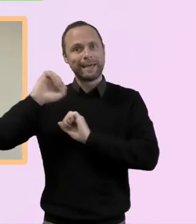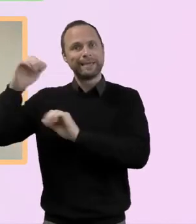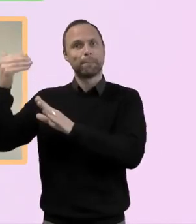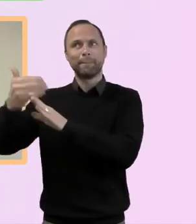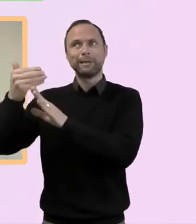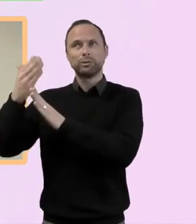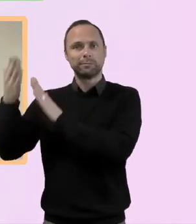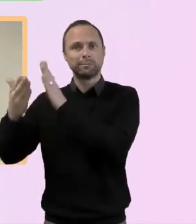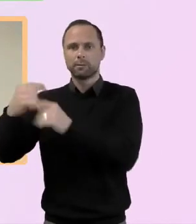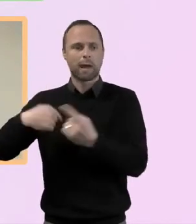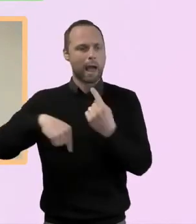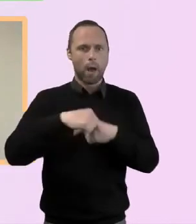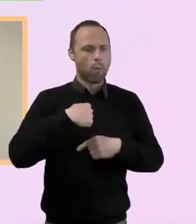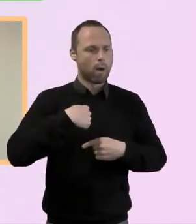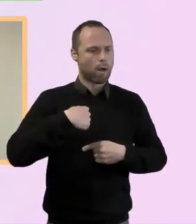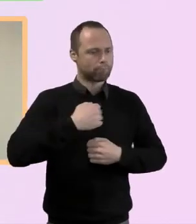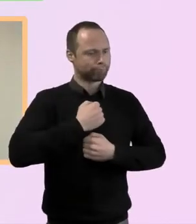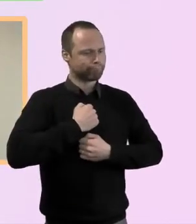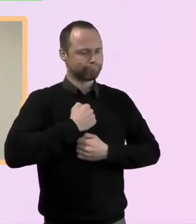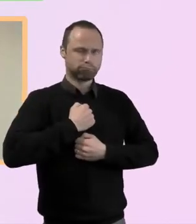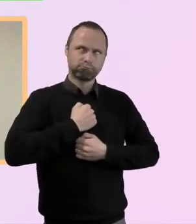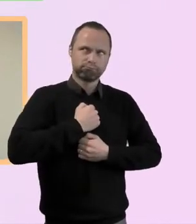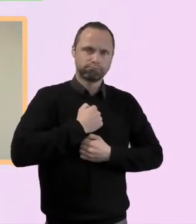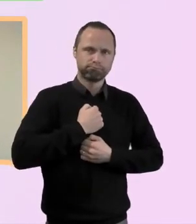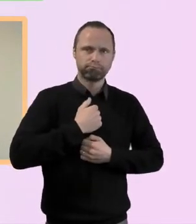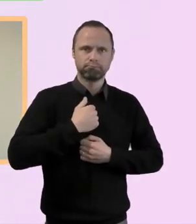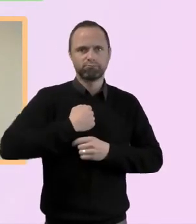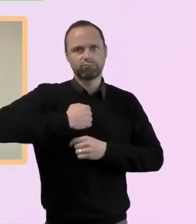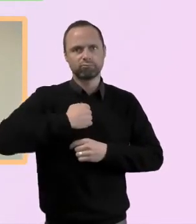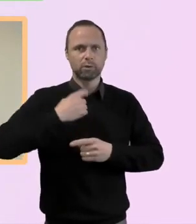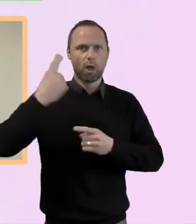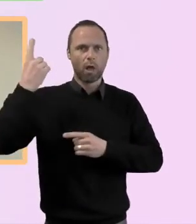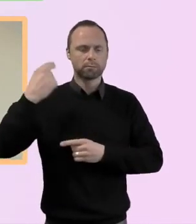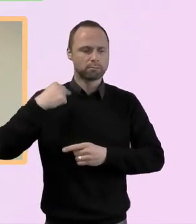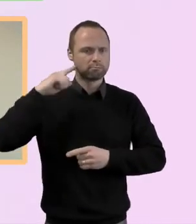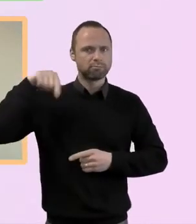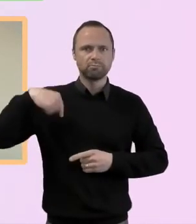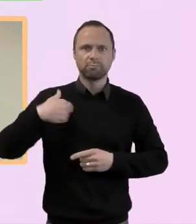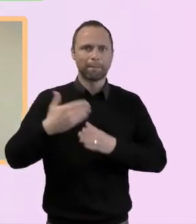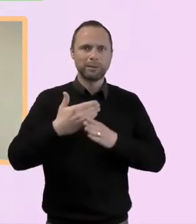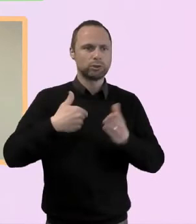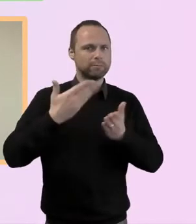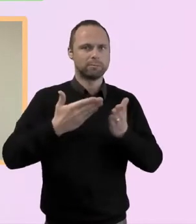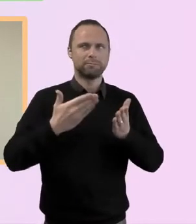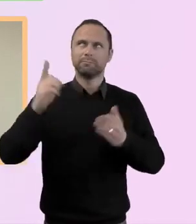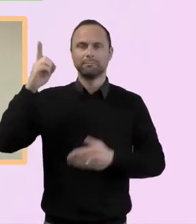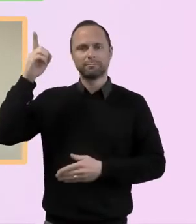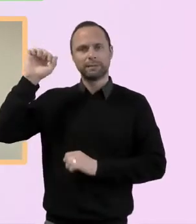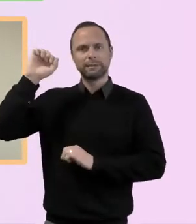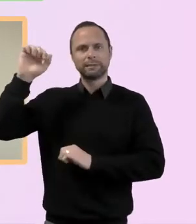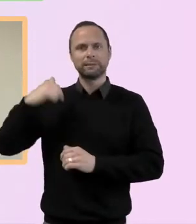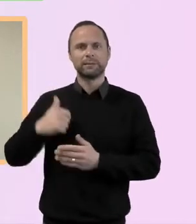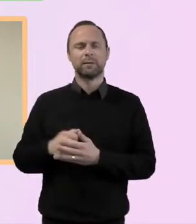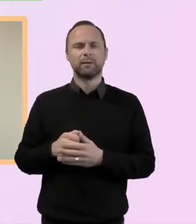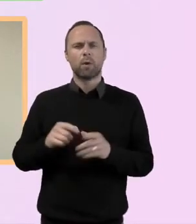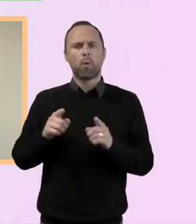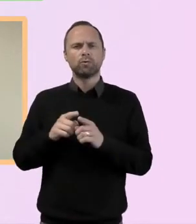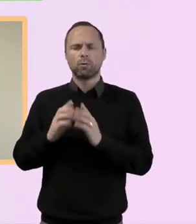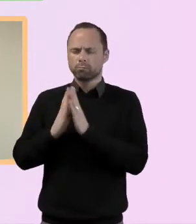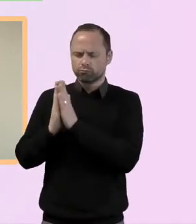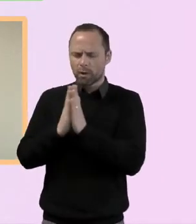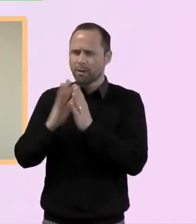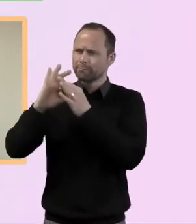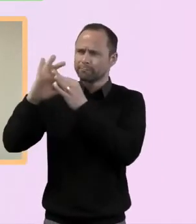want that. Um, learning the voice of the spirit as we spend time with God, then we'll know where he's leading us. Um,